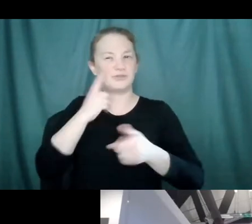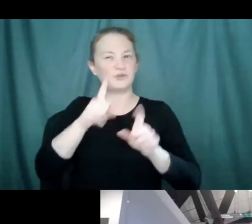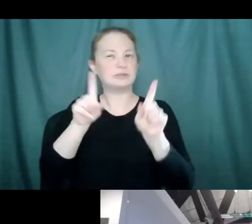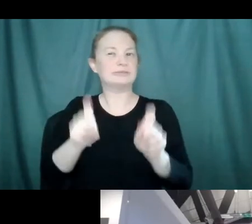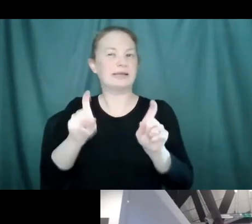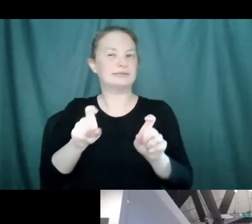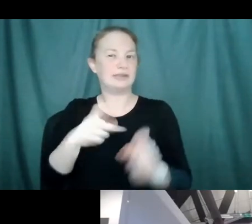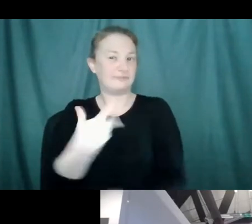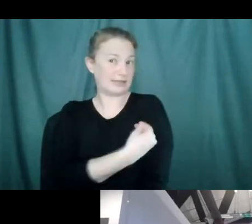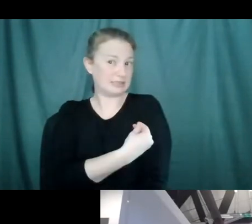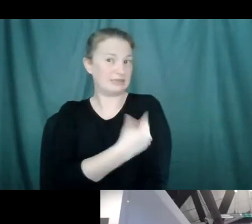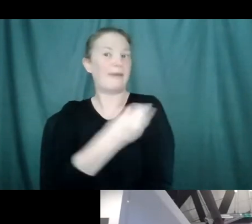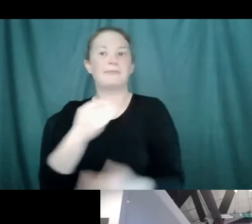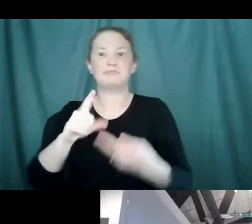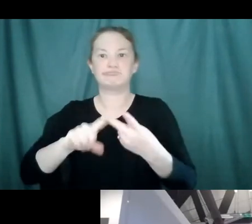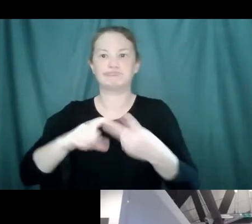sure that they're safe?